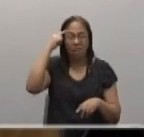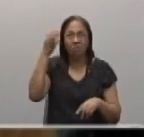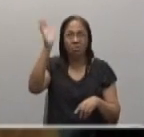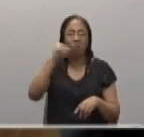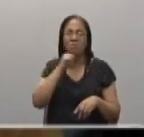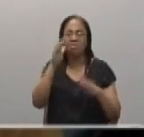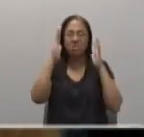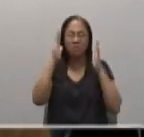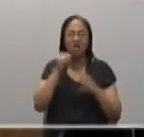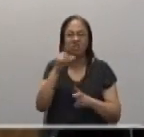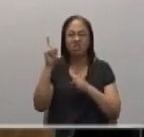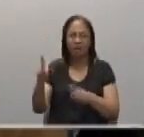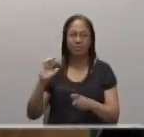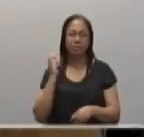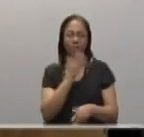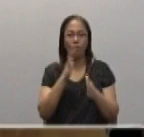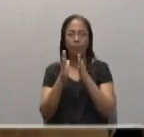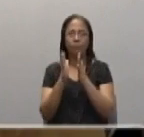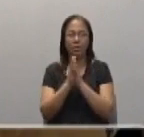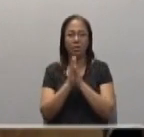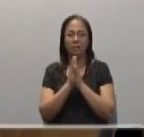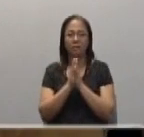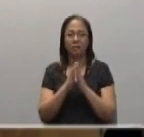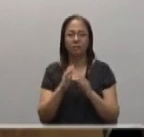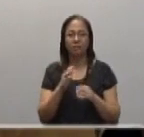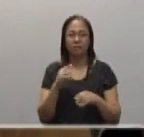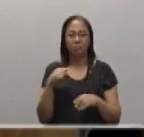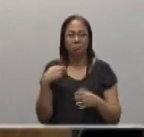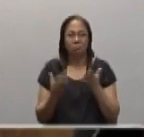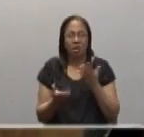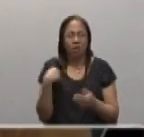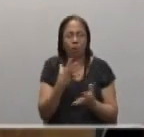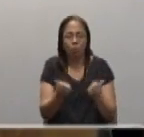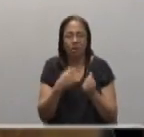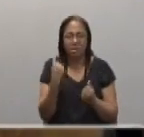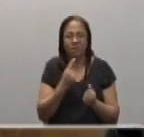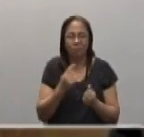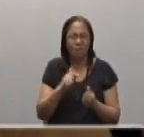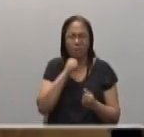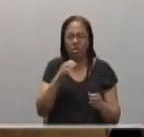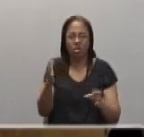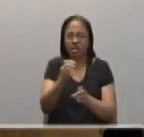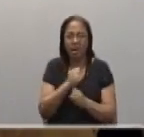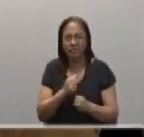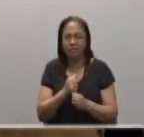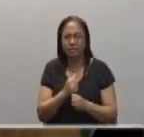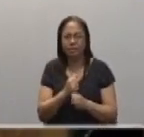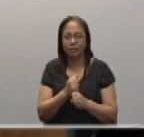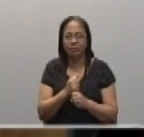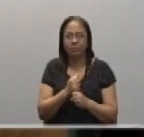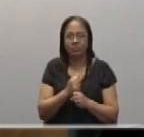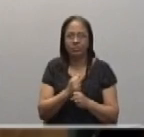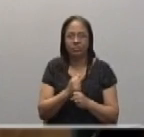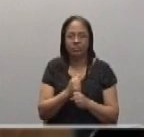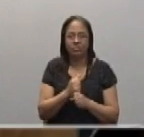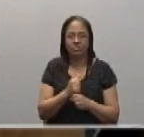heard from God, we don't see that what we are expecting from God, we are not really receiving, we have to